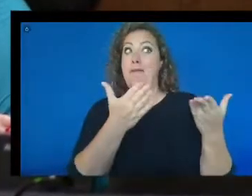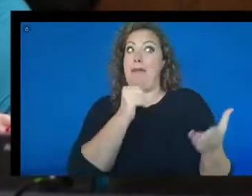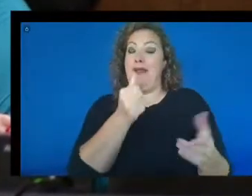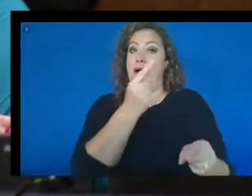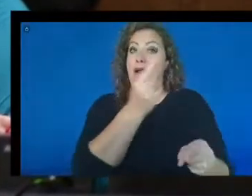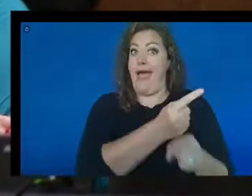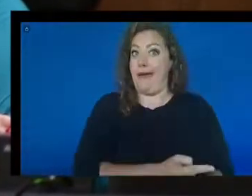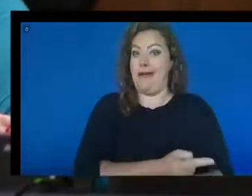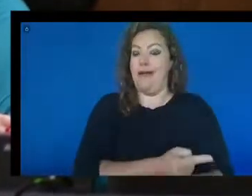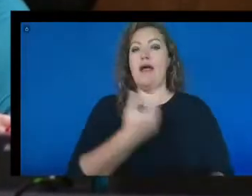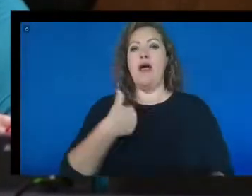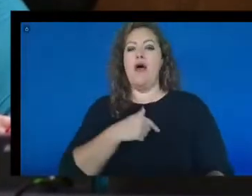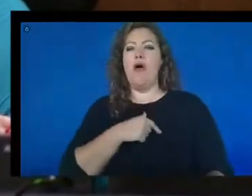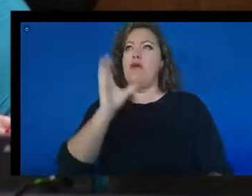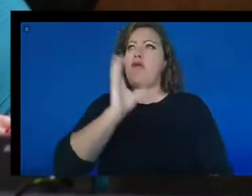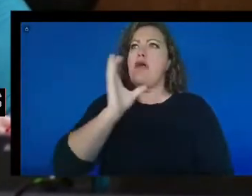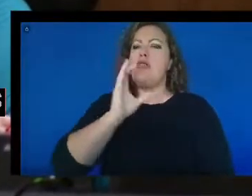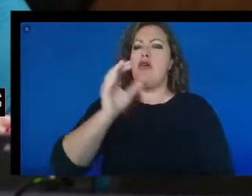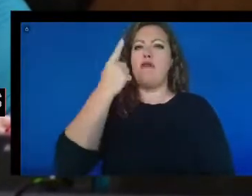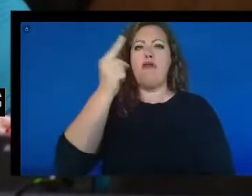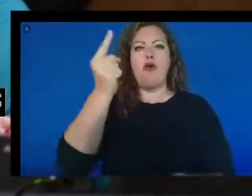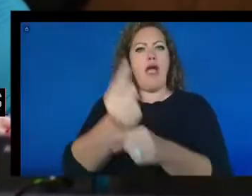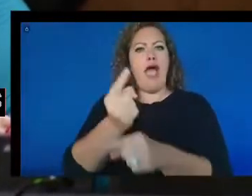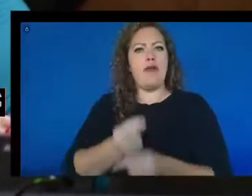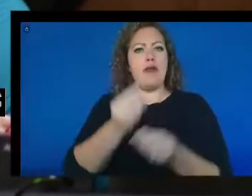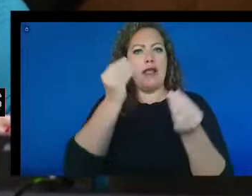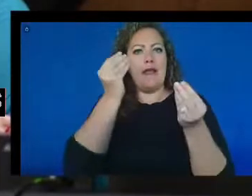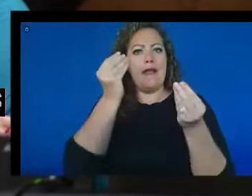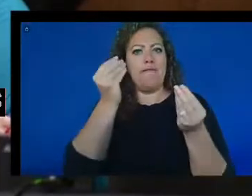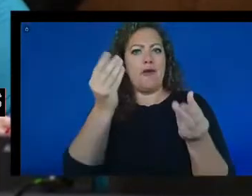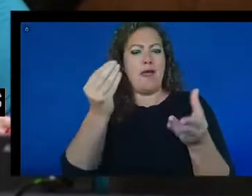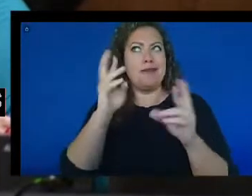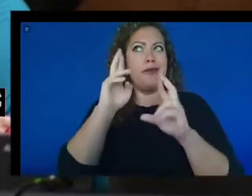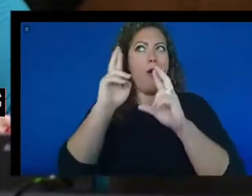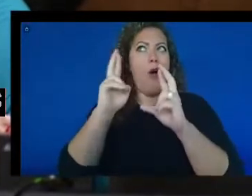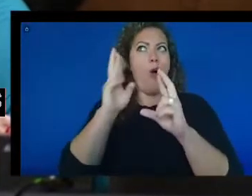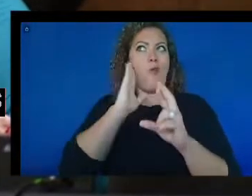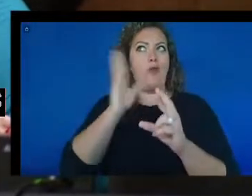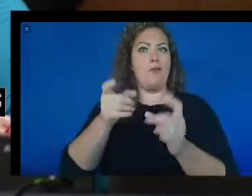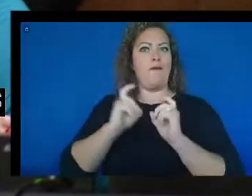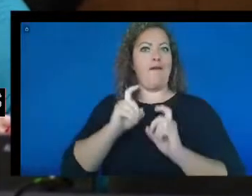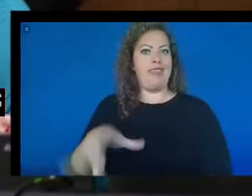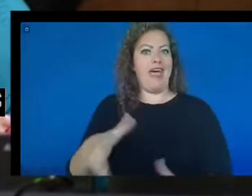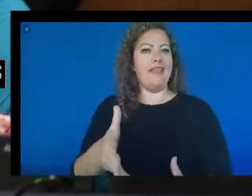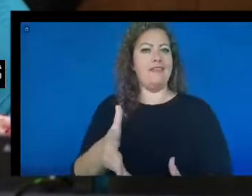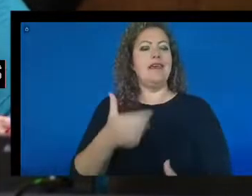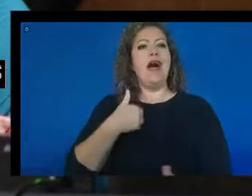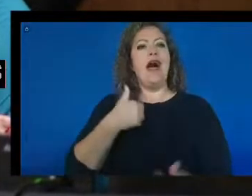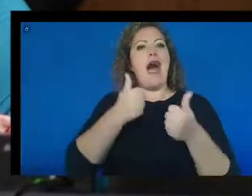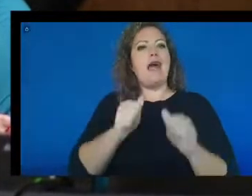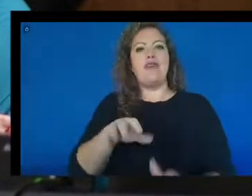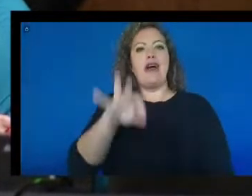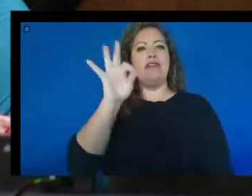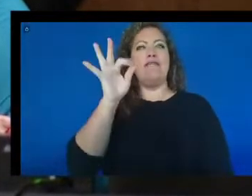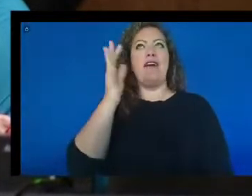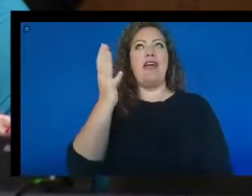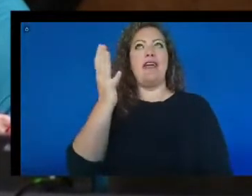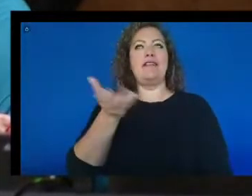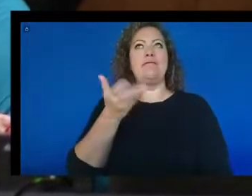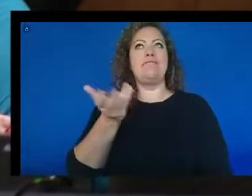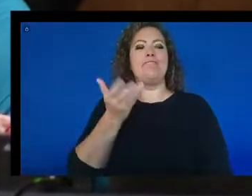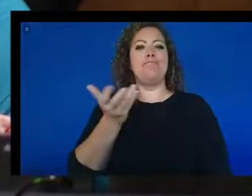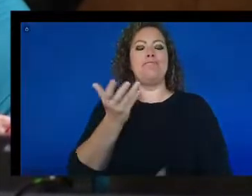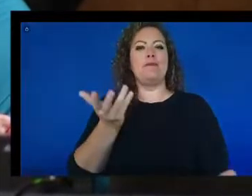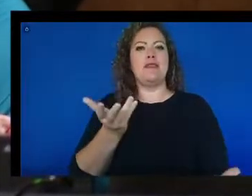that we would hope that would ensure accurate information. I tried to find the prevalence of COVID